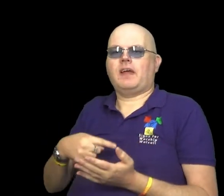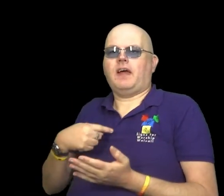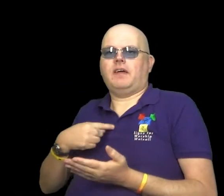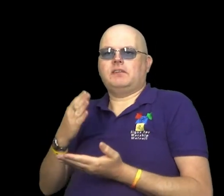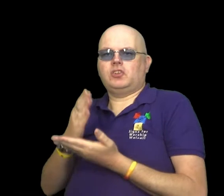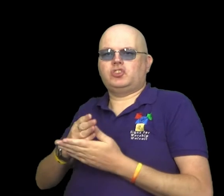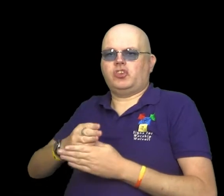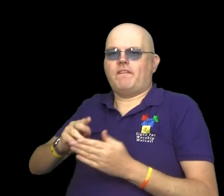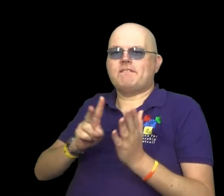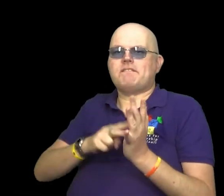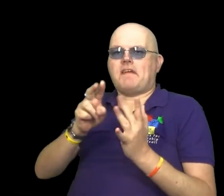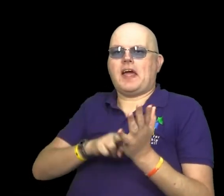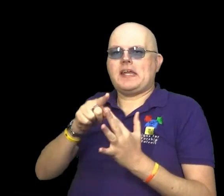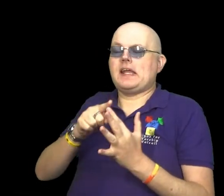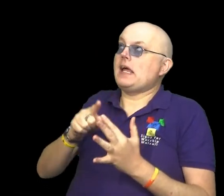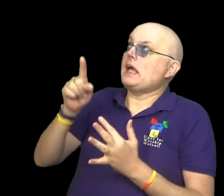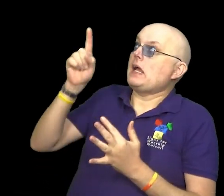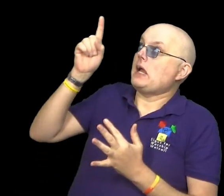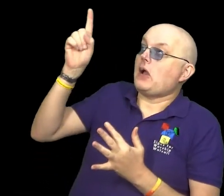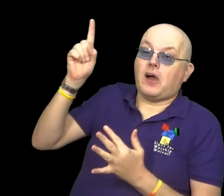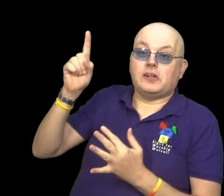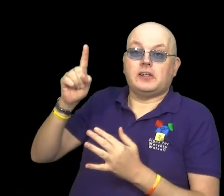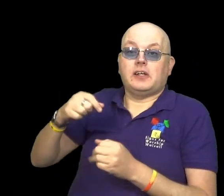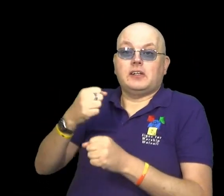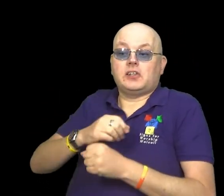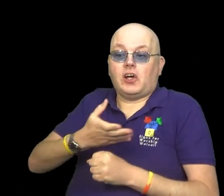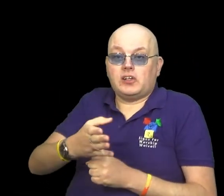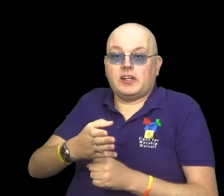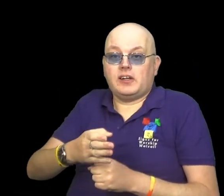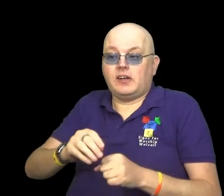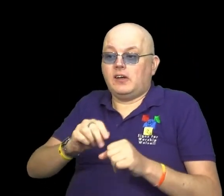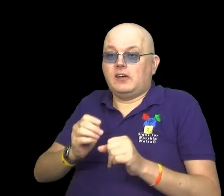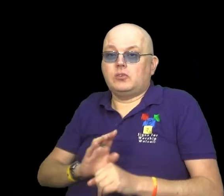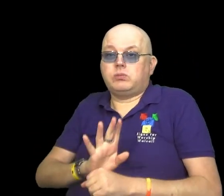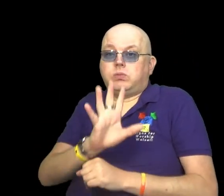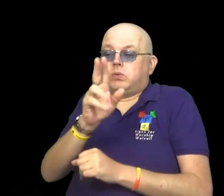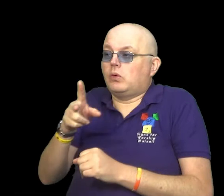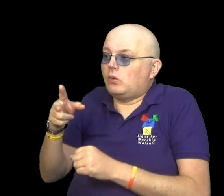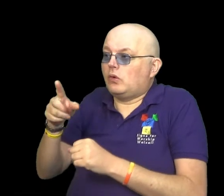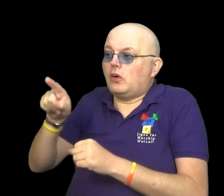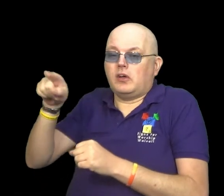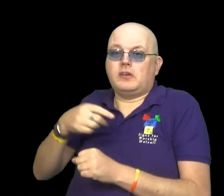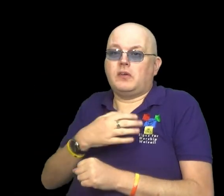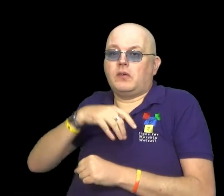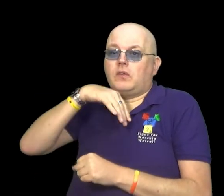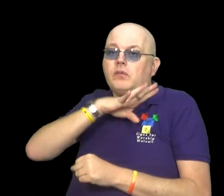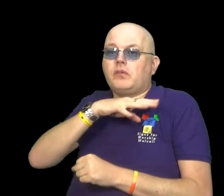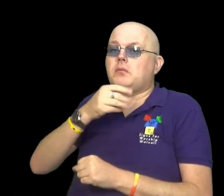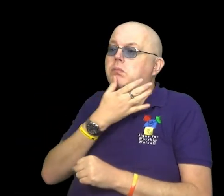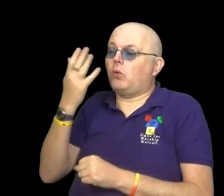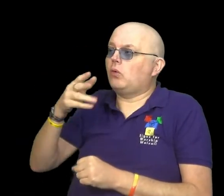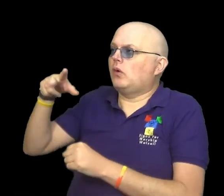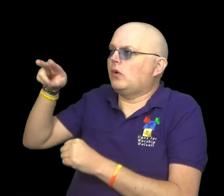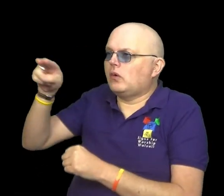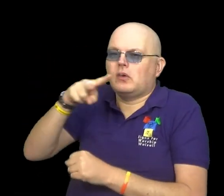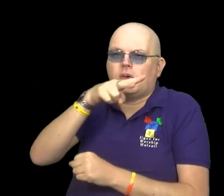I am the true vine, and my father is the gardener. He cuts off every branch in me that bears no fruit, while every